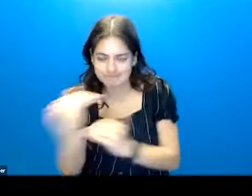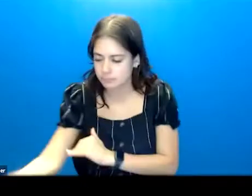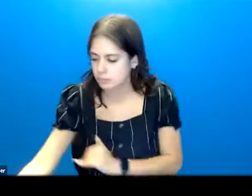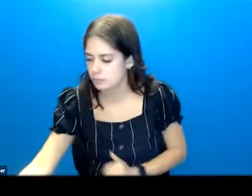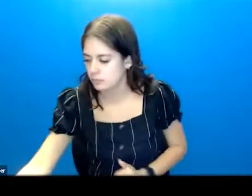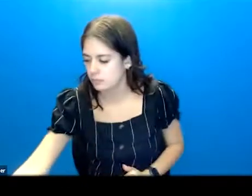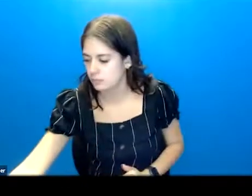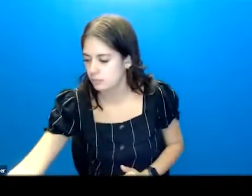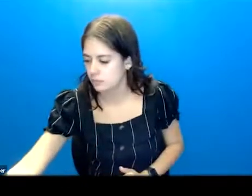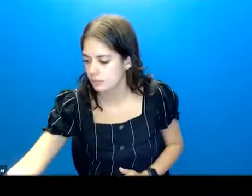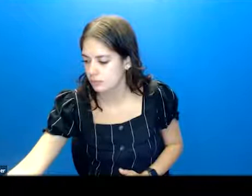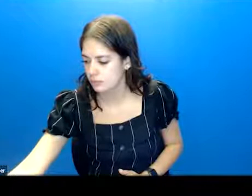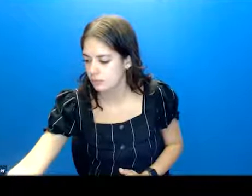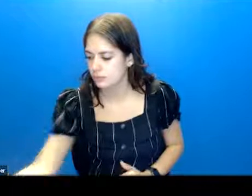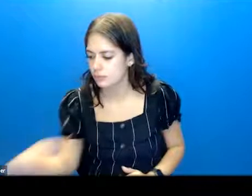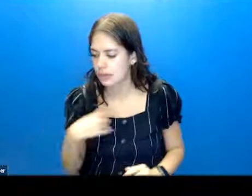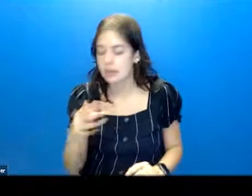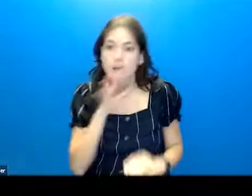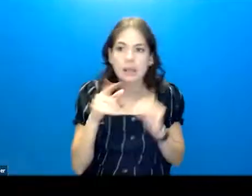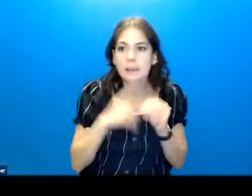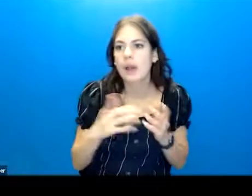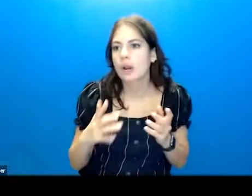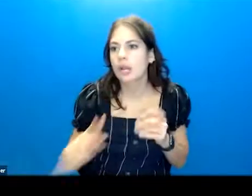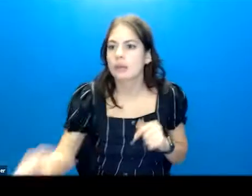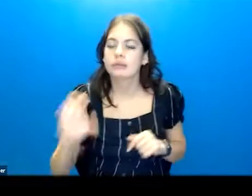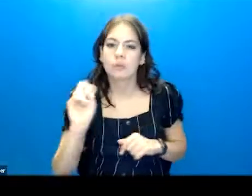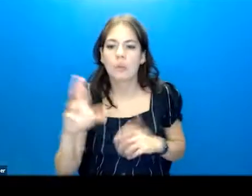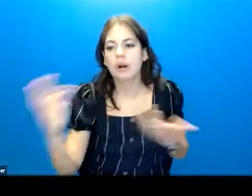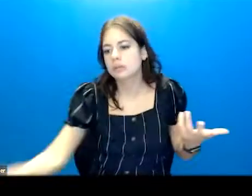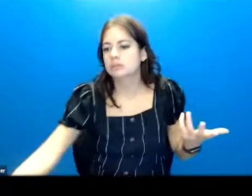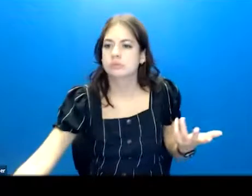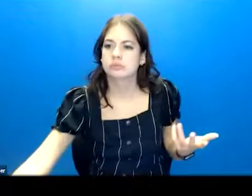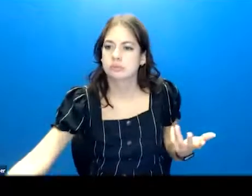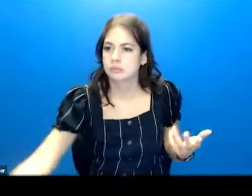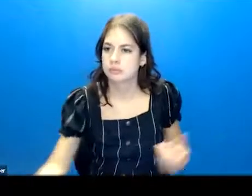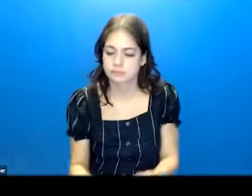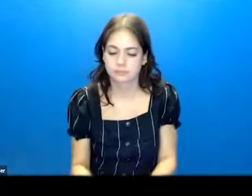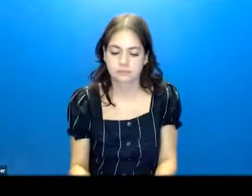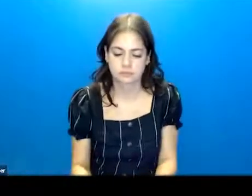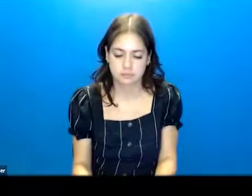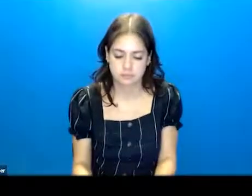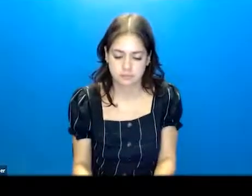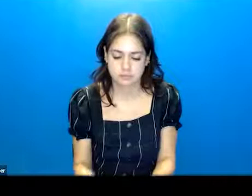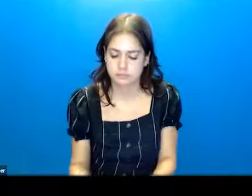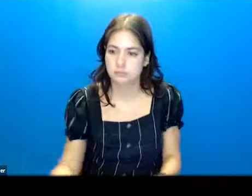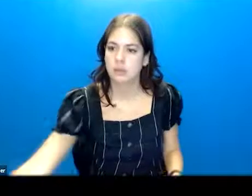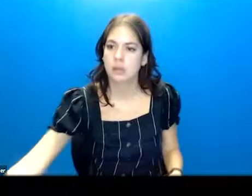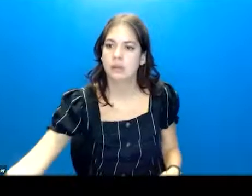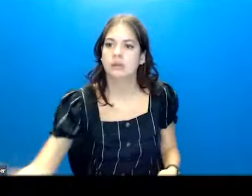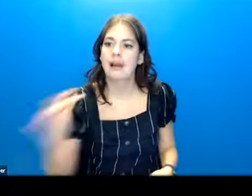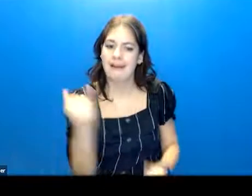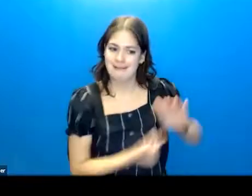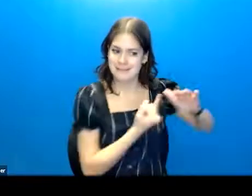so you'll be looking at things like talking about it more or using more substances, isolating more,